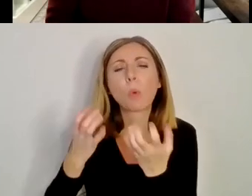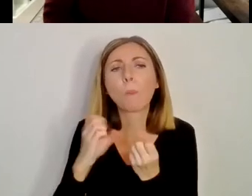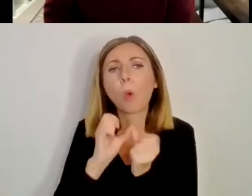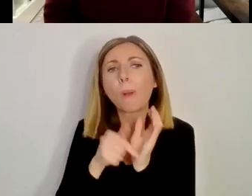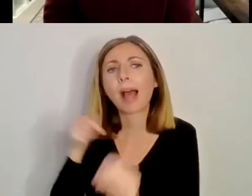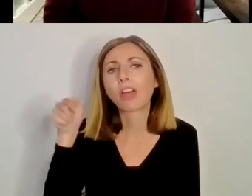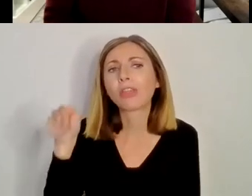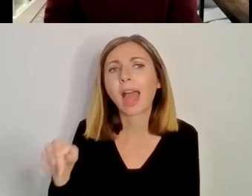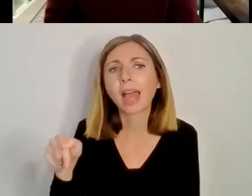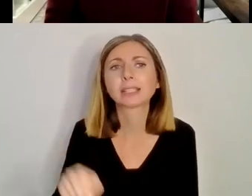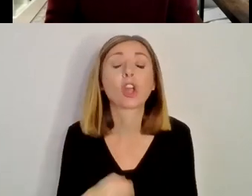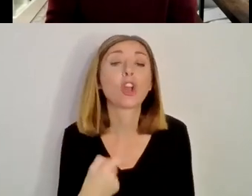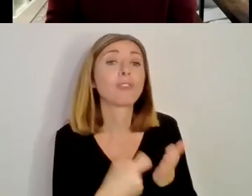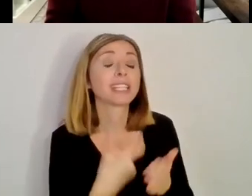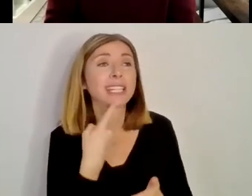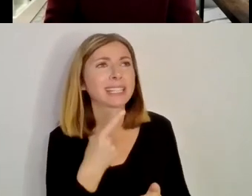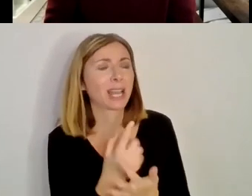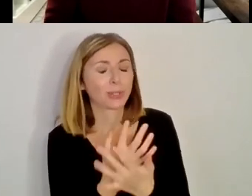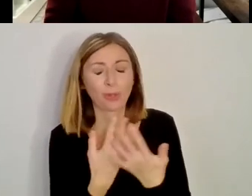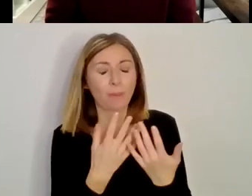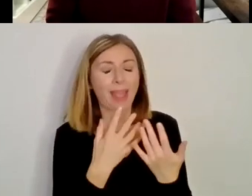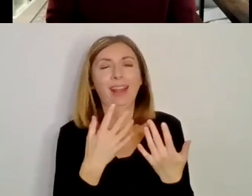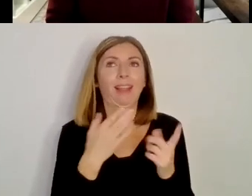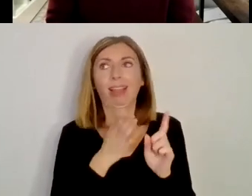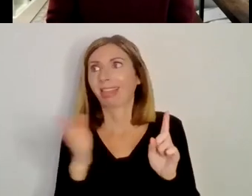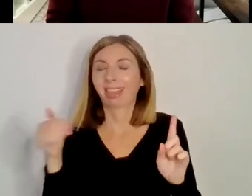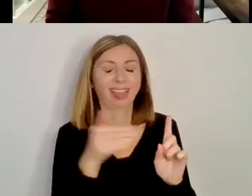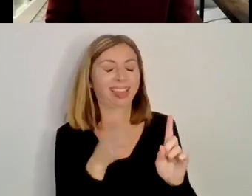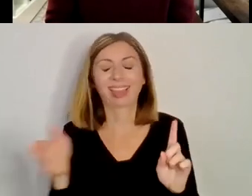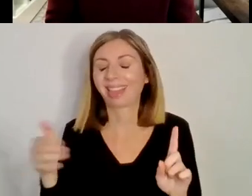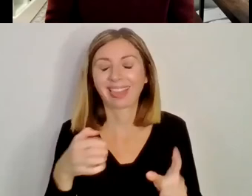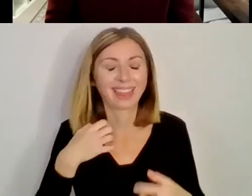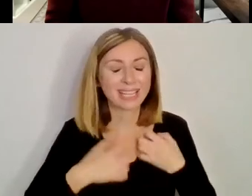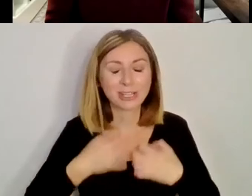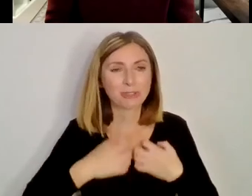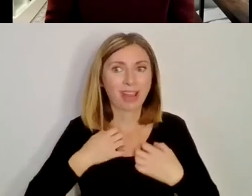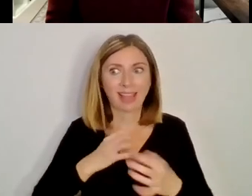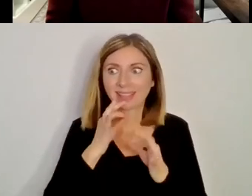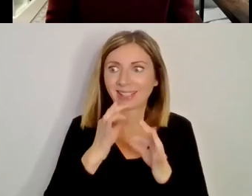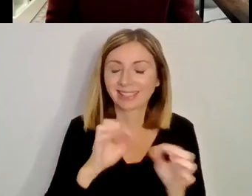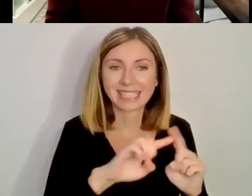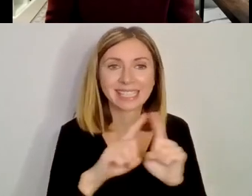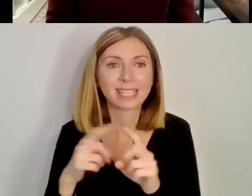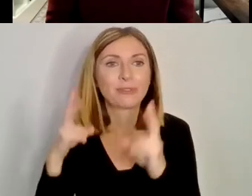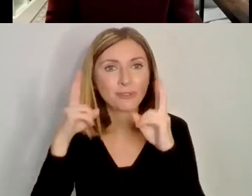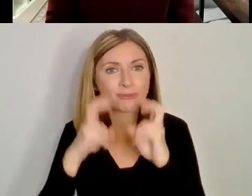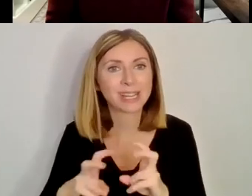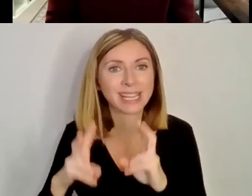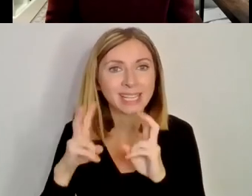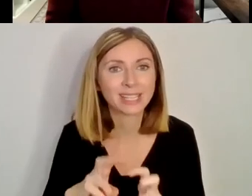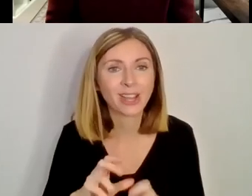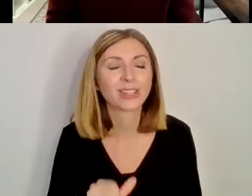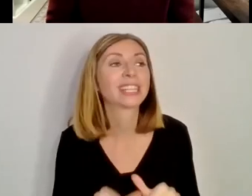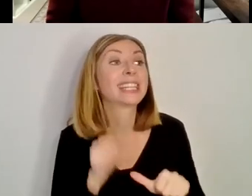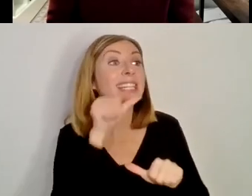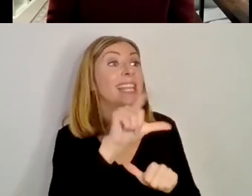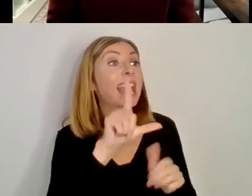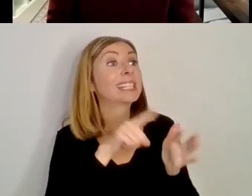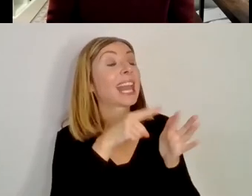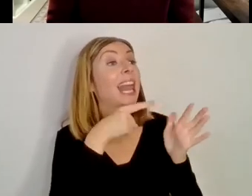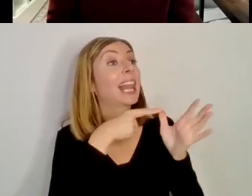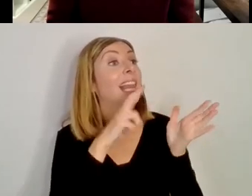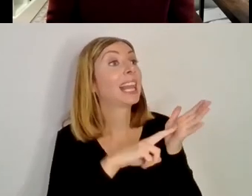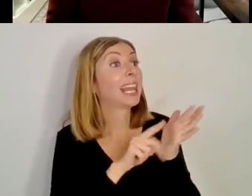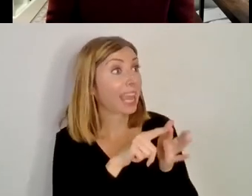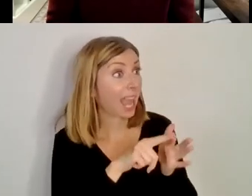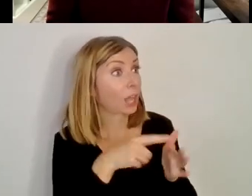It just seems to be so, there are so many tangents and so many, so many angles on this. And Leanne, I'm going to come to you now, uh, coming to the